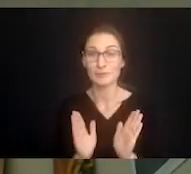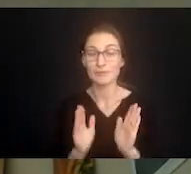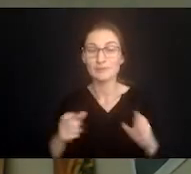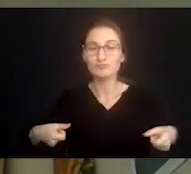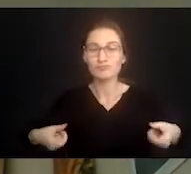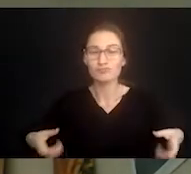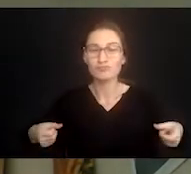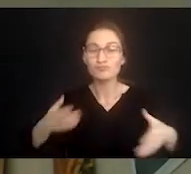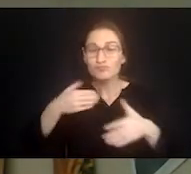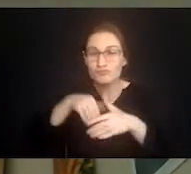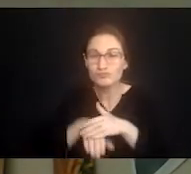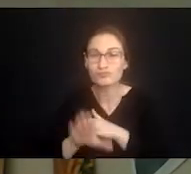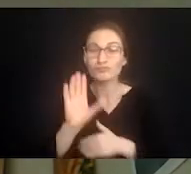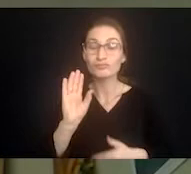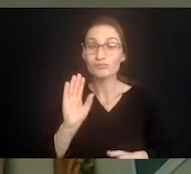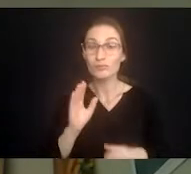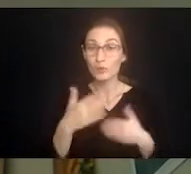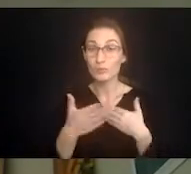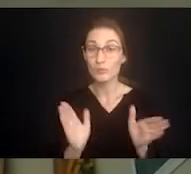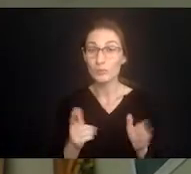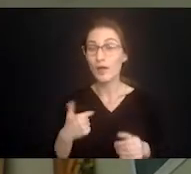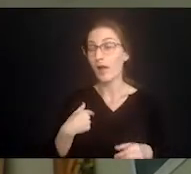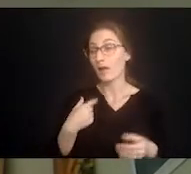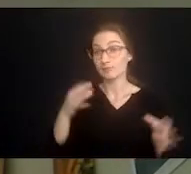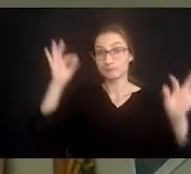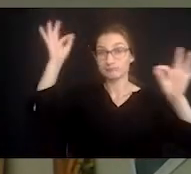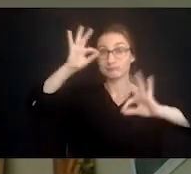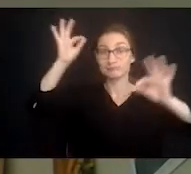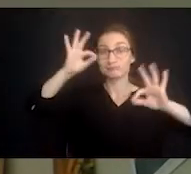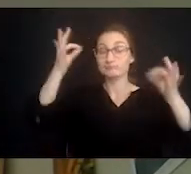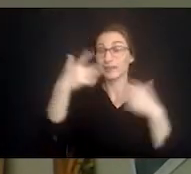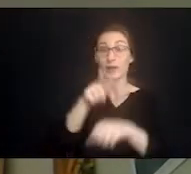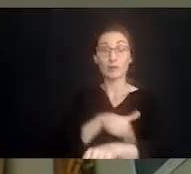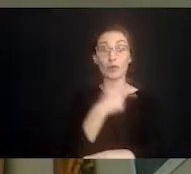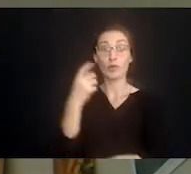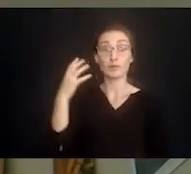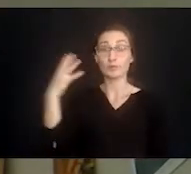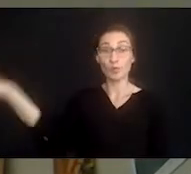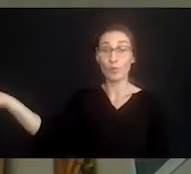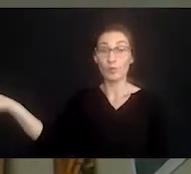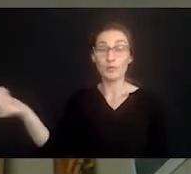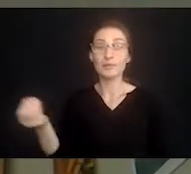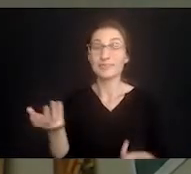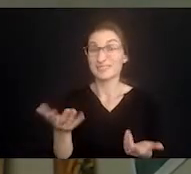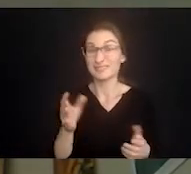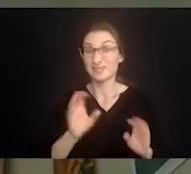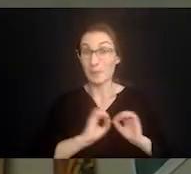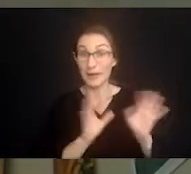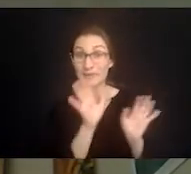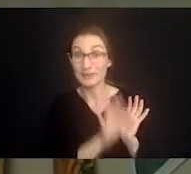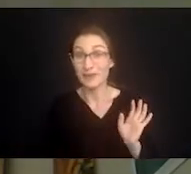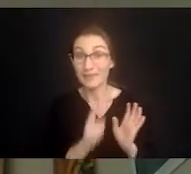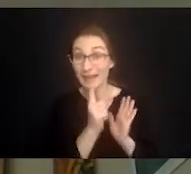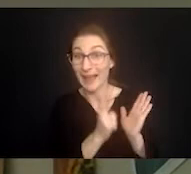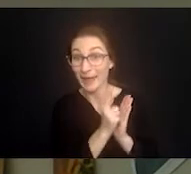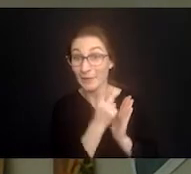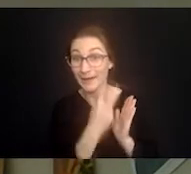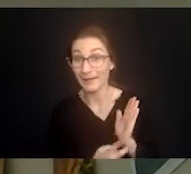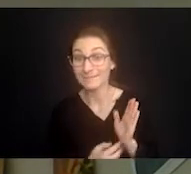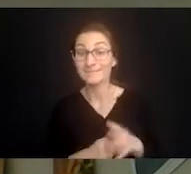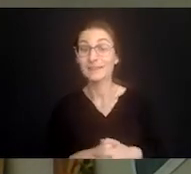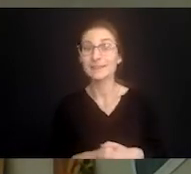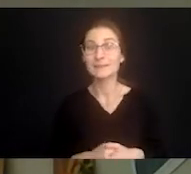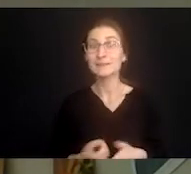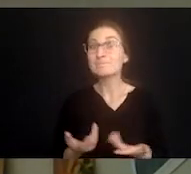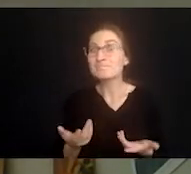entered our room. I was oblivious to how long he was gone. Apparently, he told me it was about an hour and a half, almost as if he